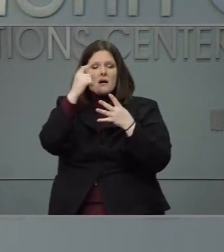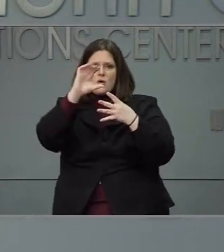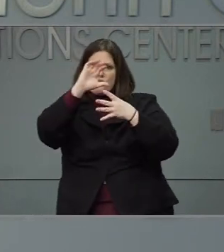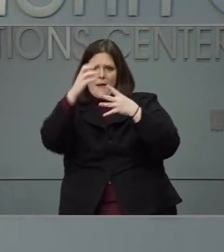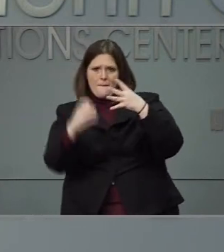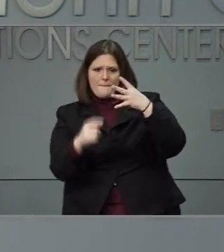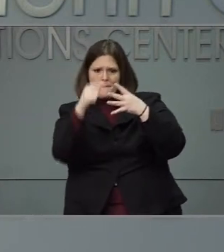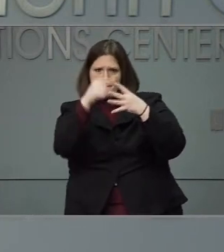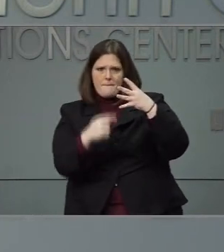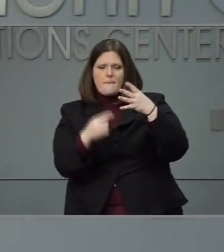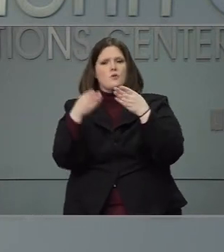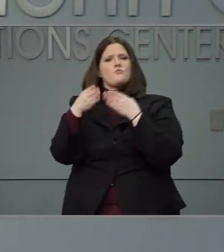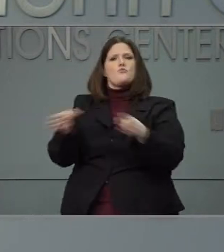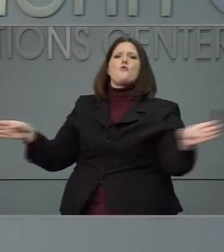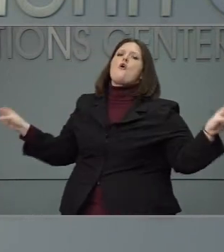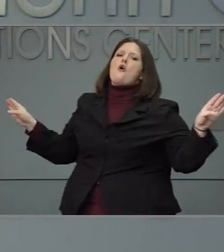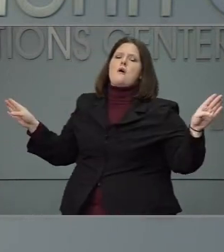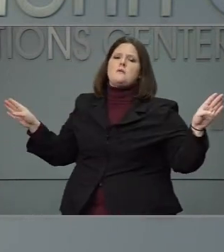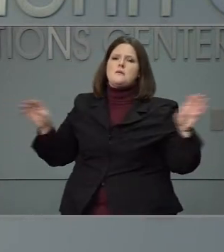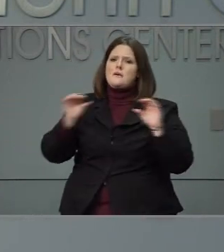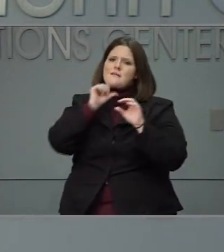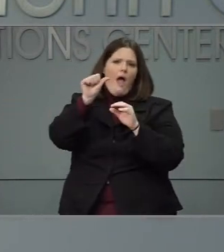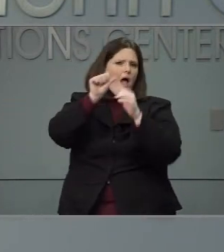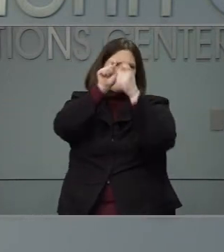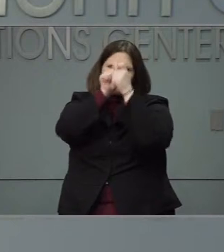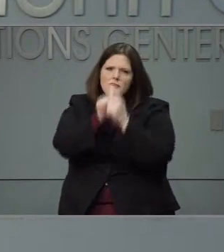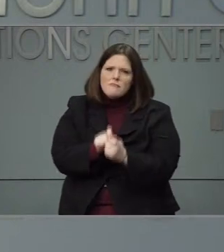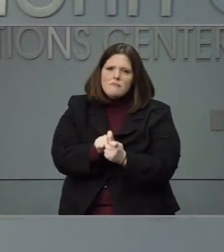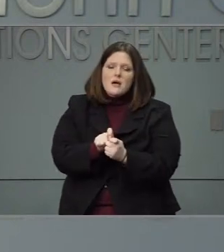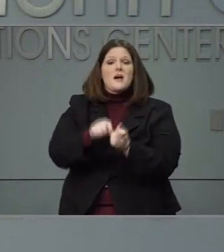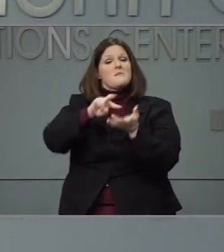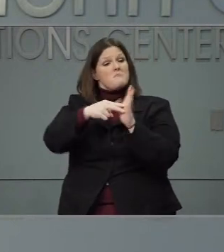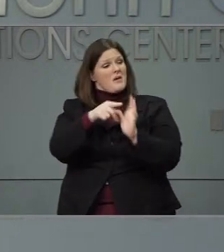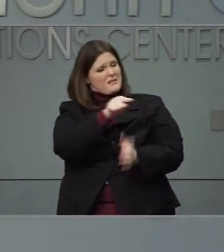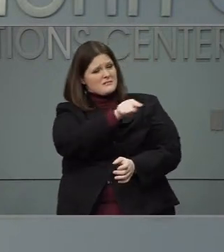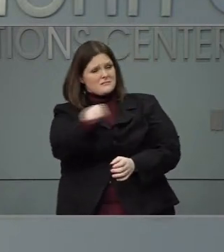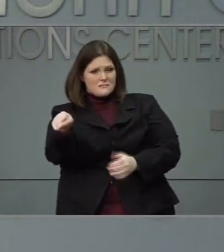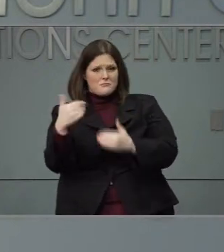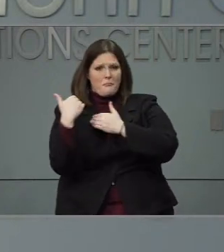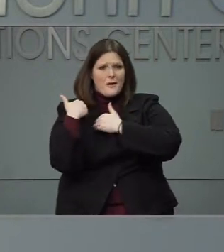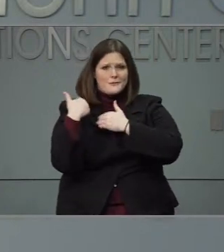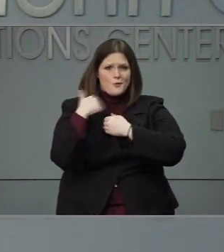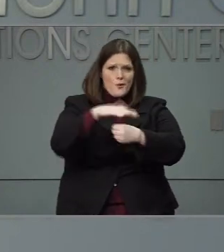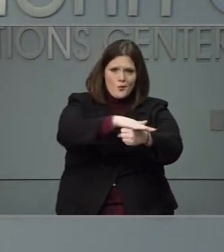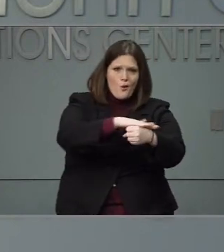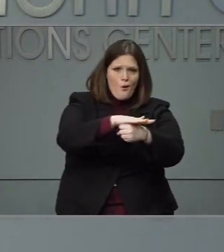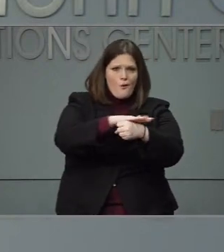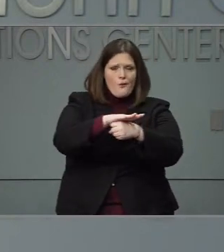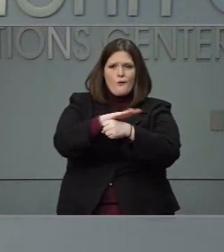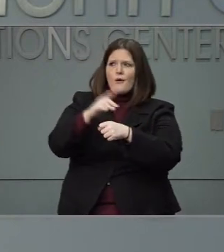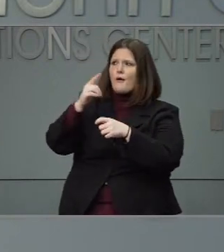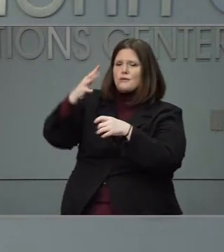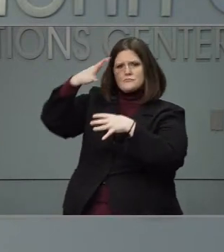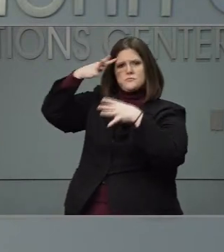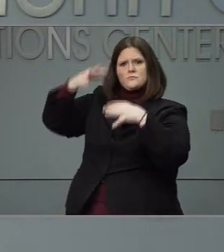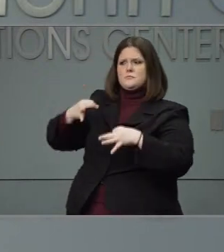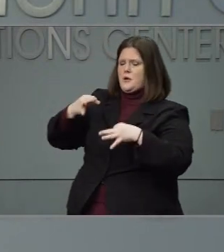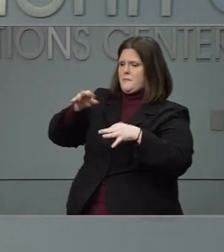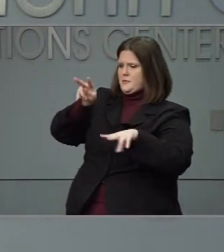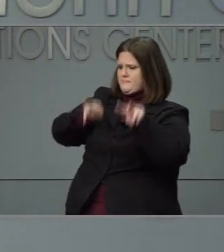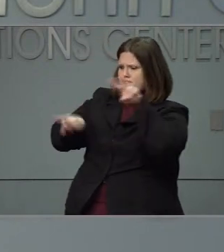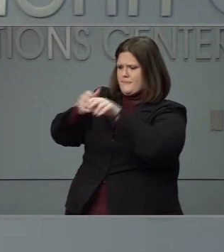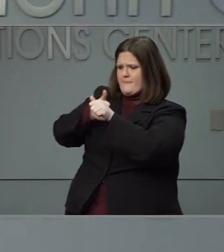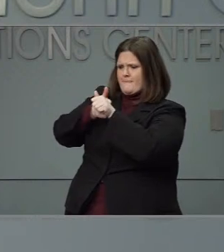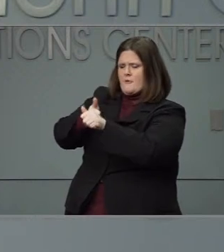and there are going to have to be some decisions made at the local level by people administering this vaccines as to whether someone falls